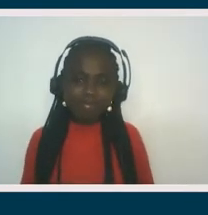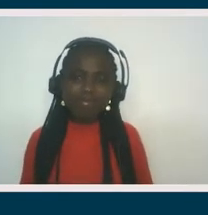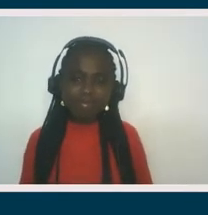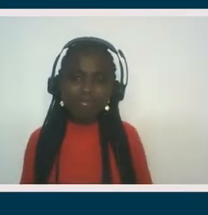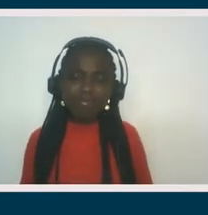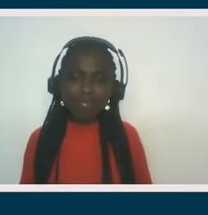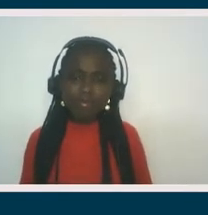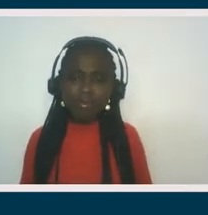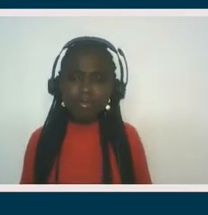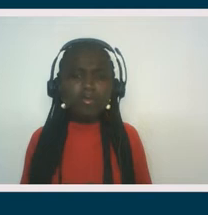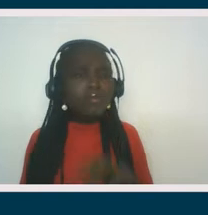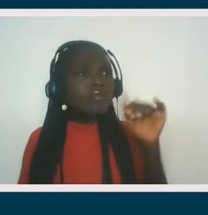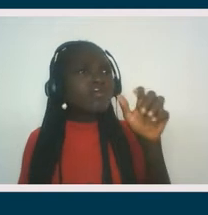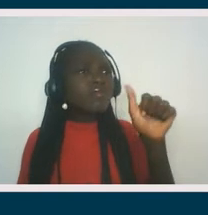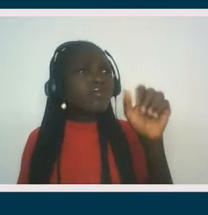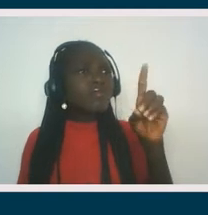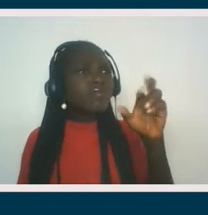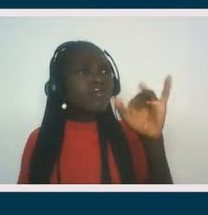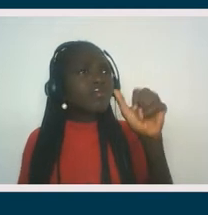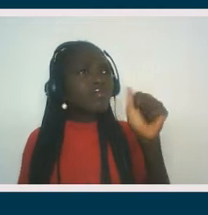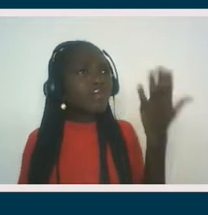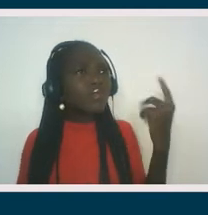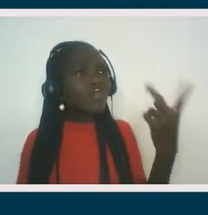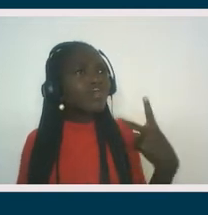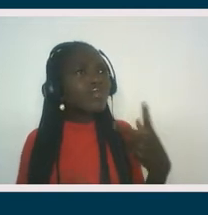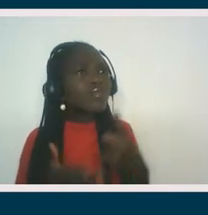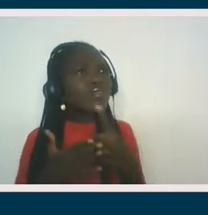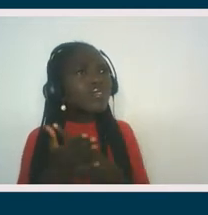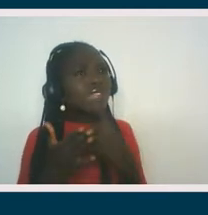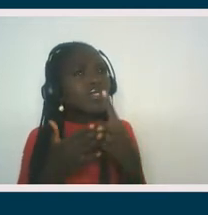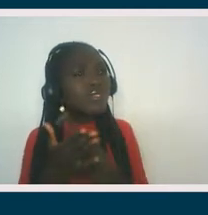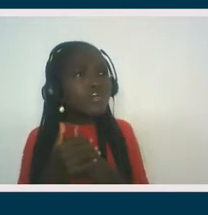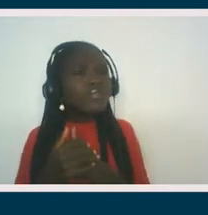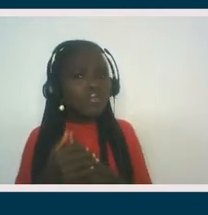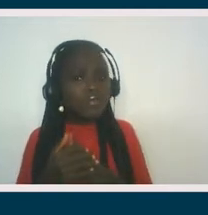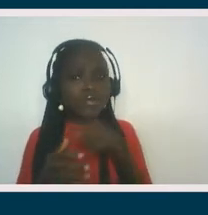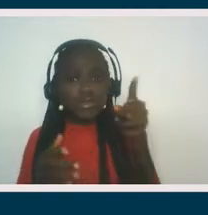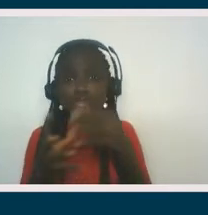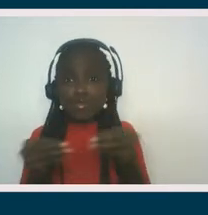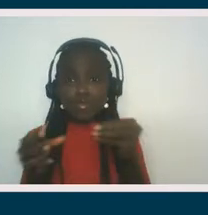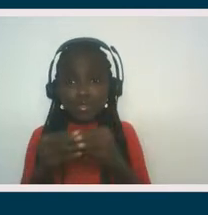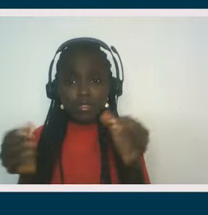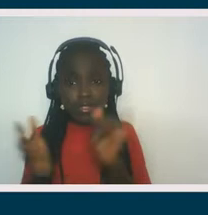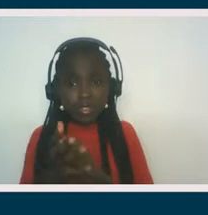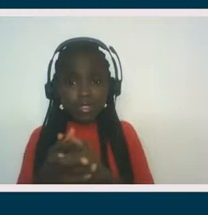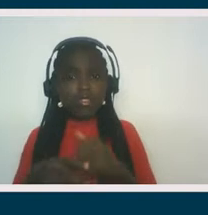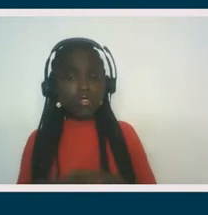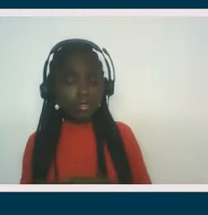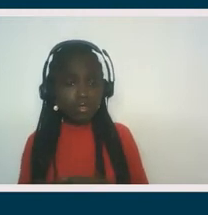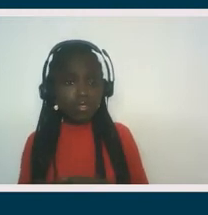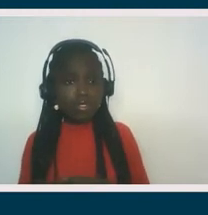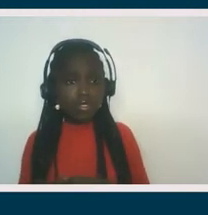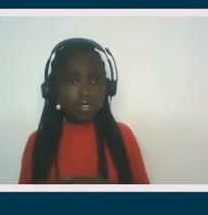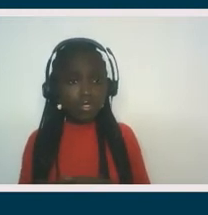Adria, you've talked to me about this before, about that both having grown